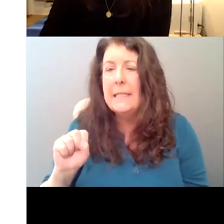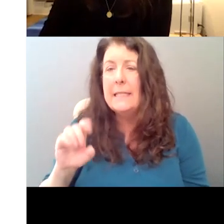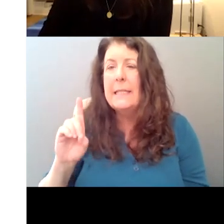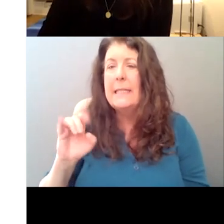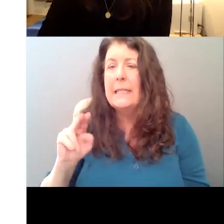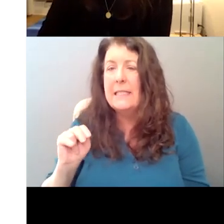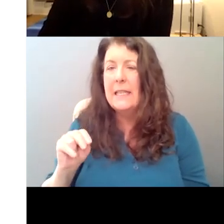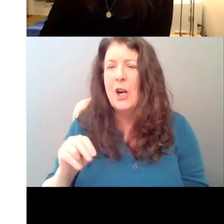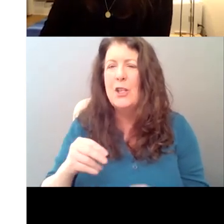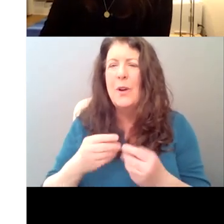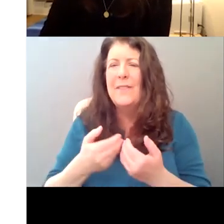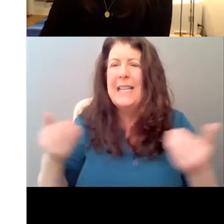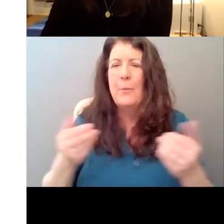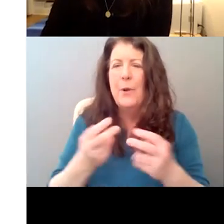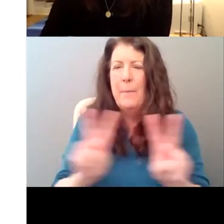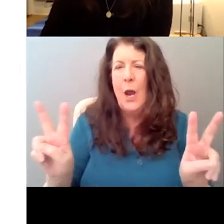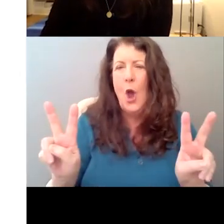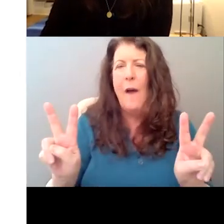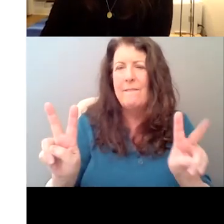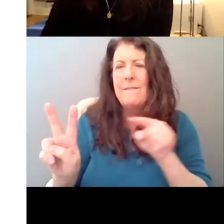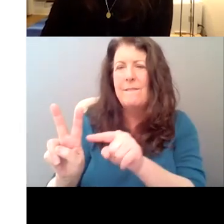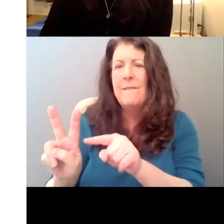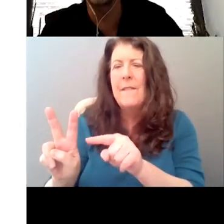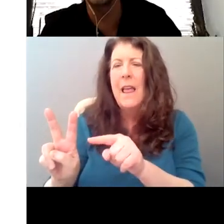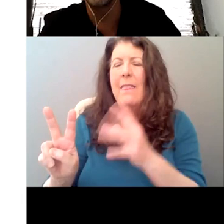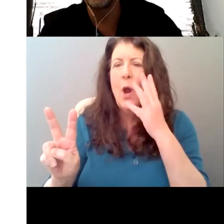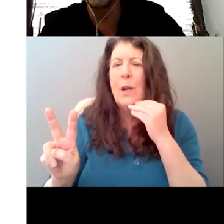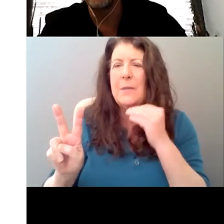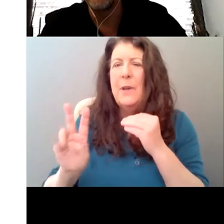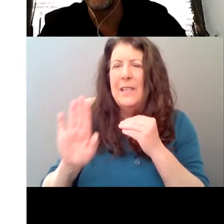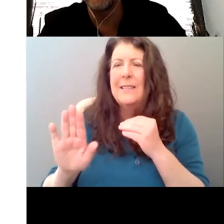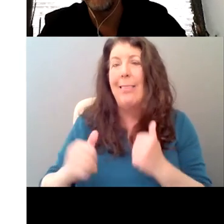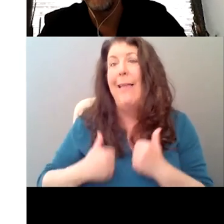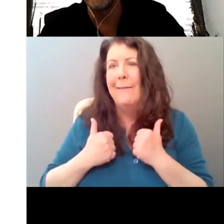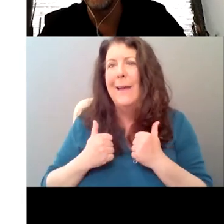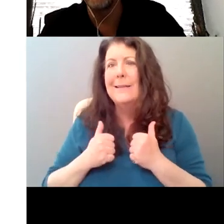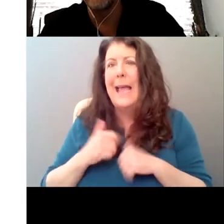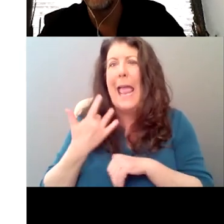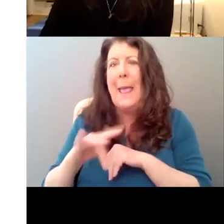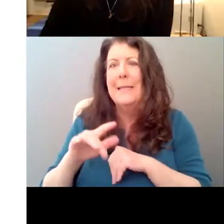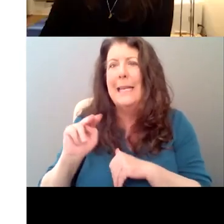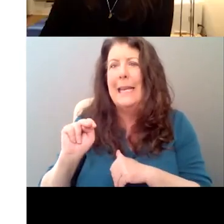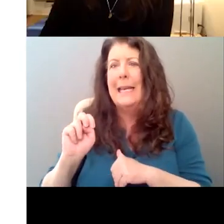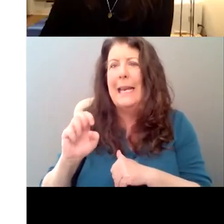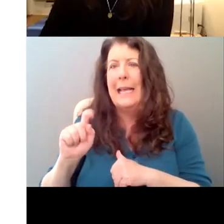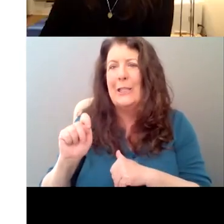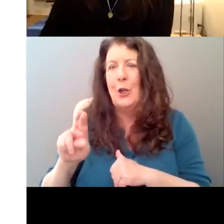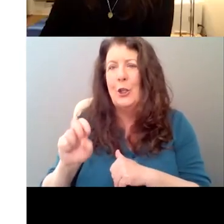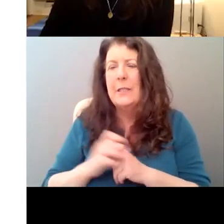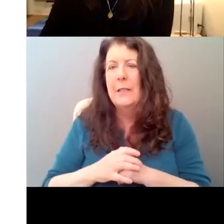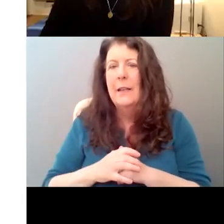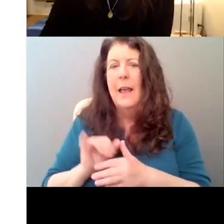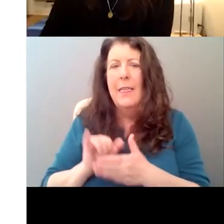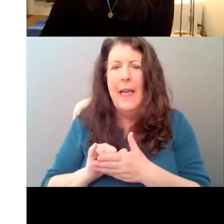nesters, uh, even though actually none of their children have left home. Um, and, uh, but, um, you know, Mrs. Dickinson